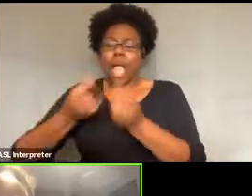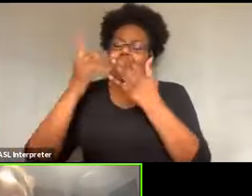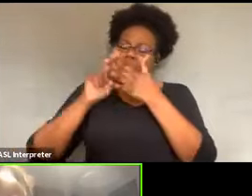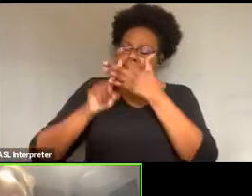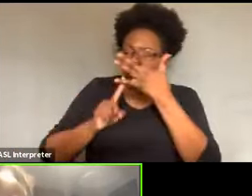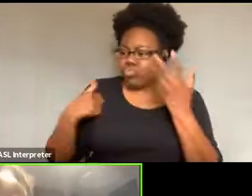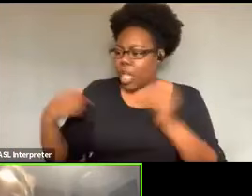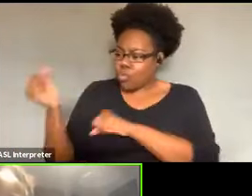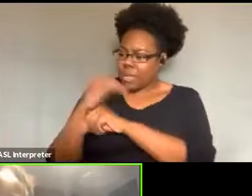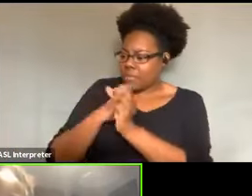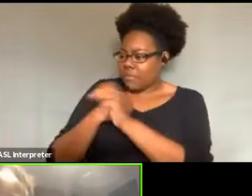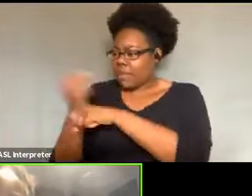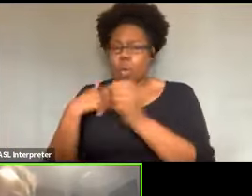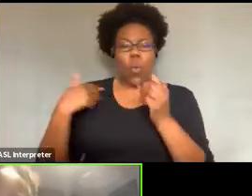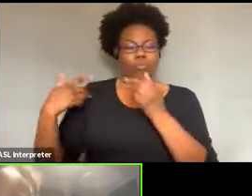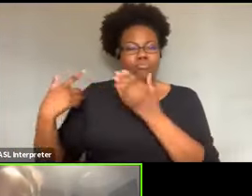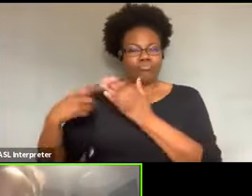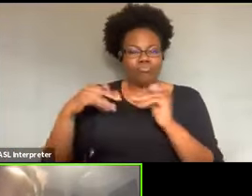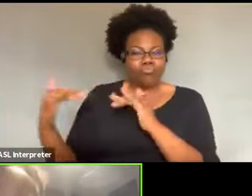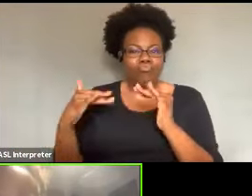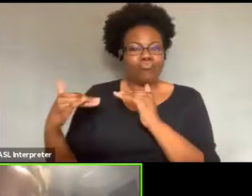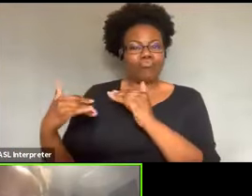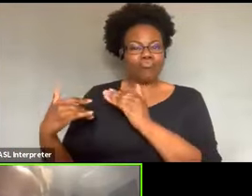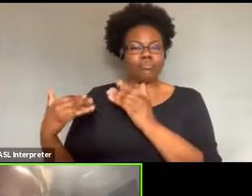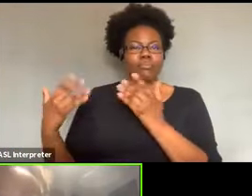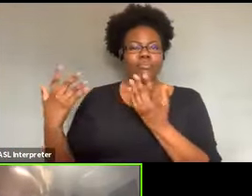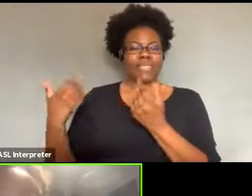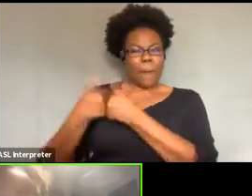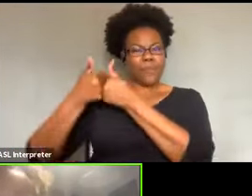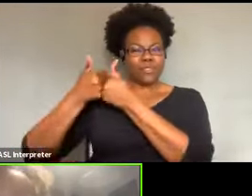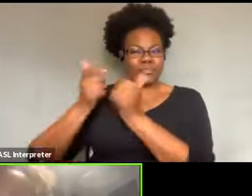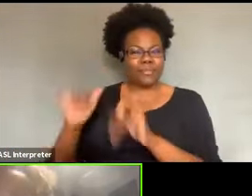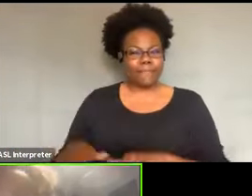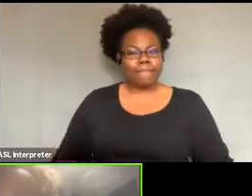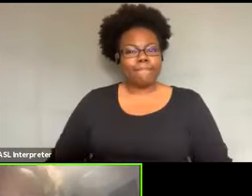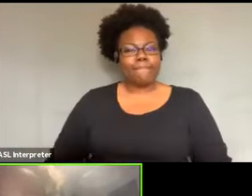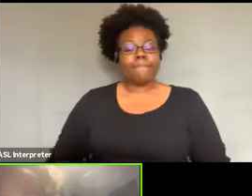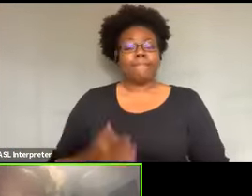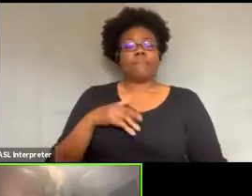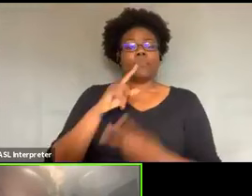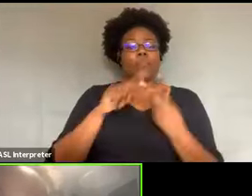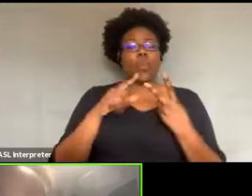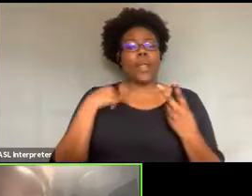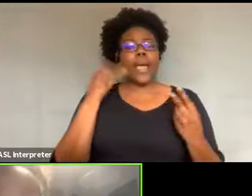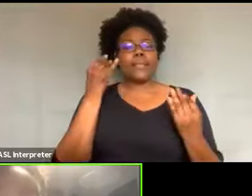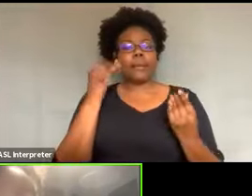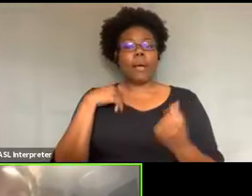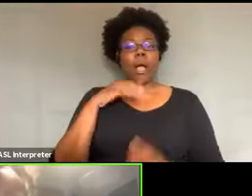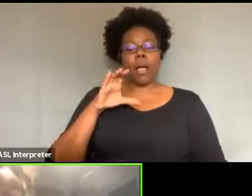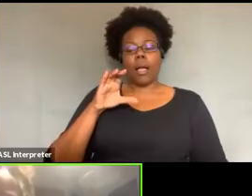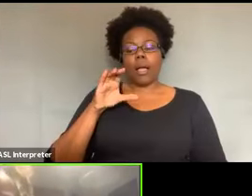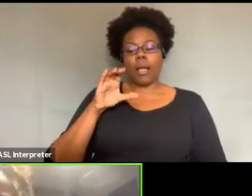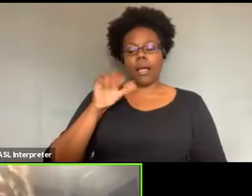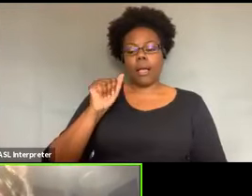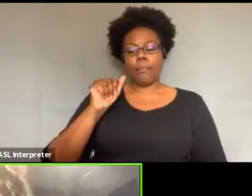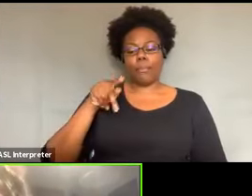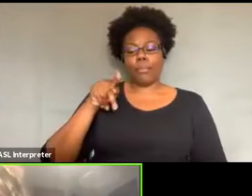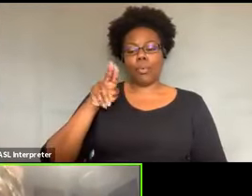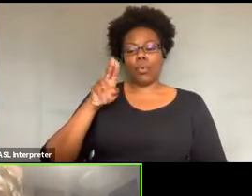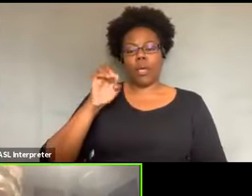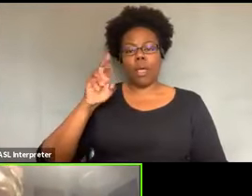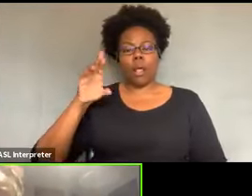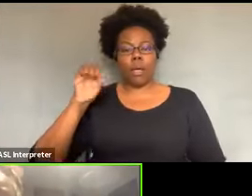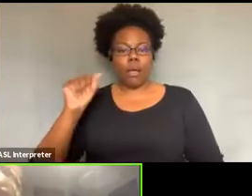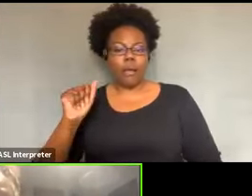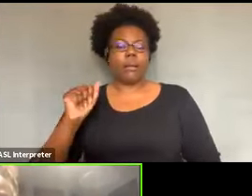about. And so for me, and when I think about capoeira, Moacir and Paolo, and we had this whole, and